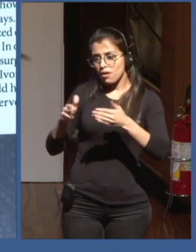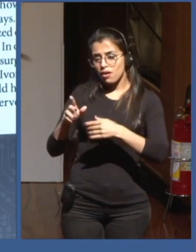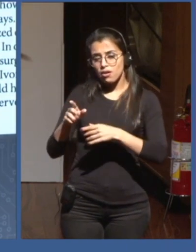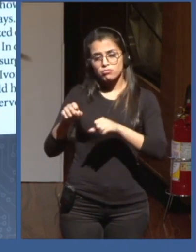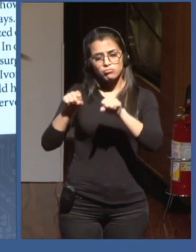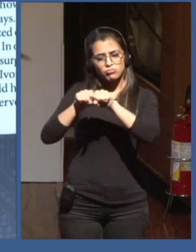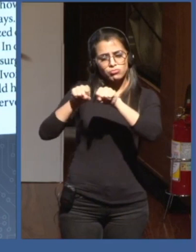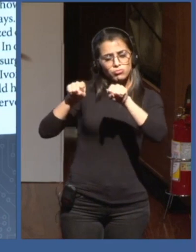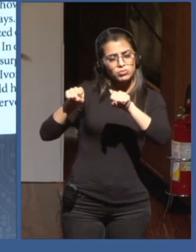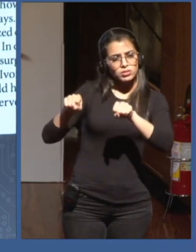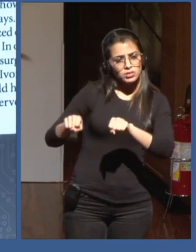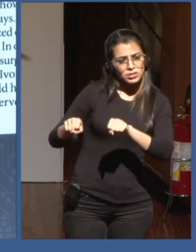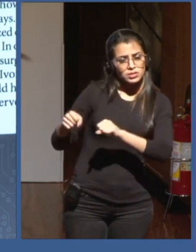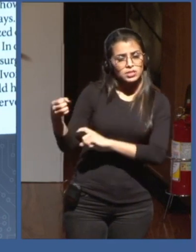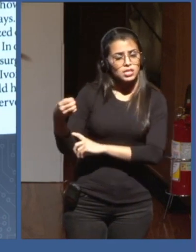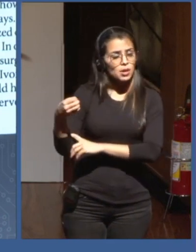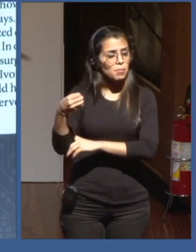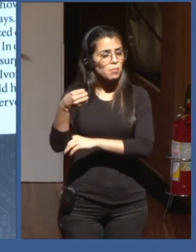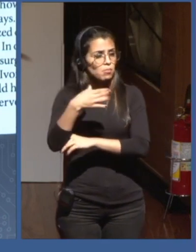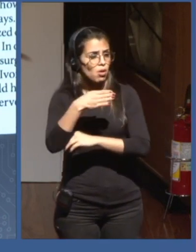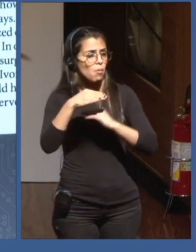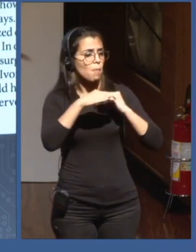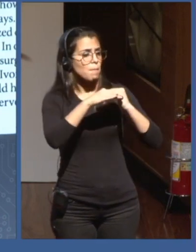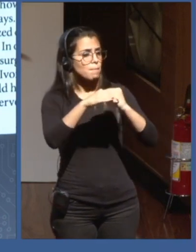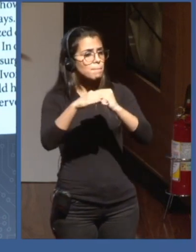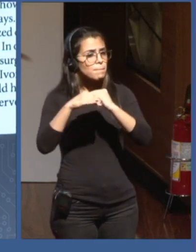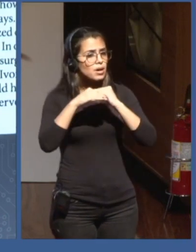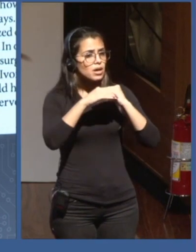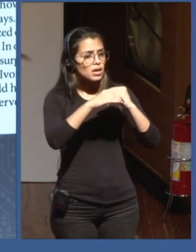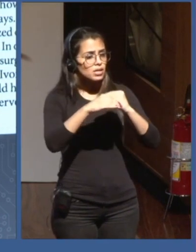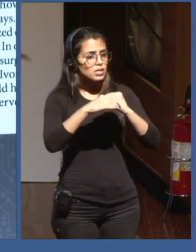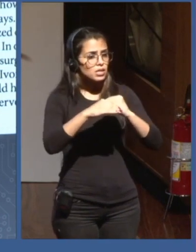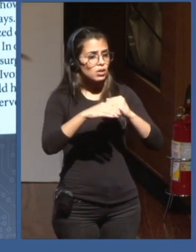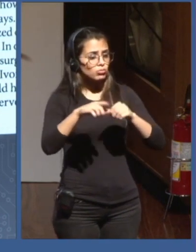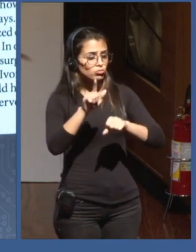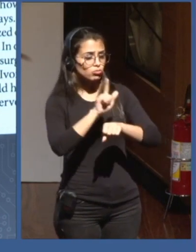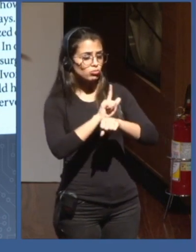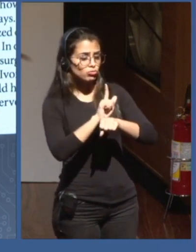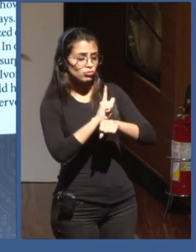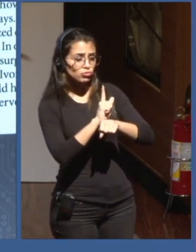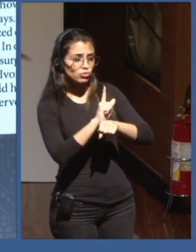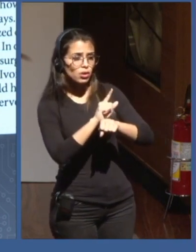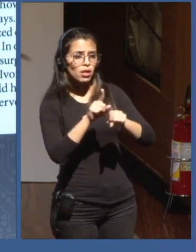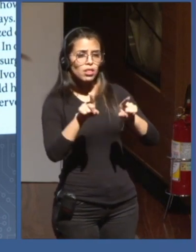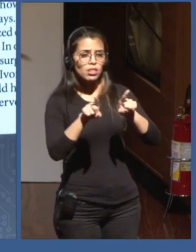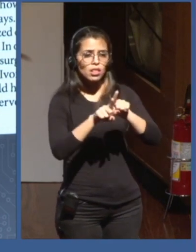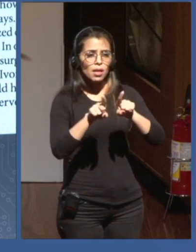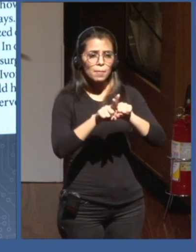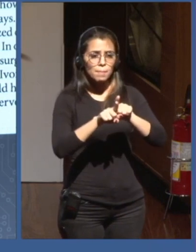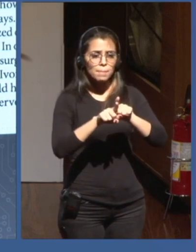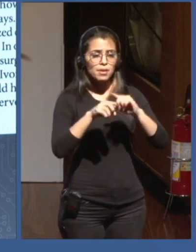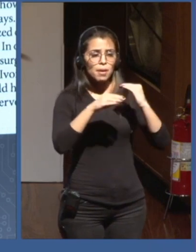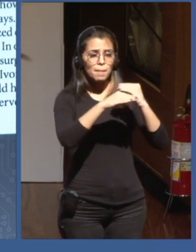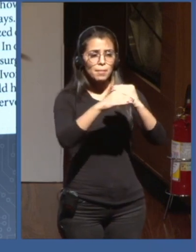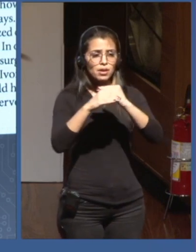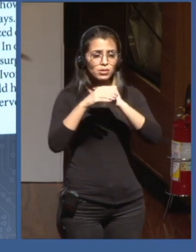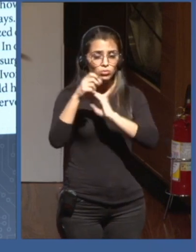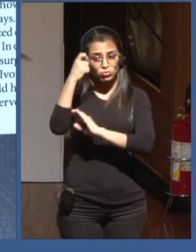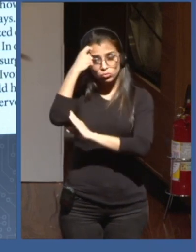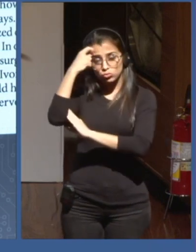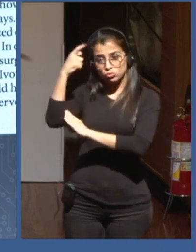standards and systems, and we need, also, new cultural standards. Sort of, like, you know, liking for facts,